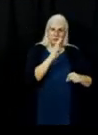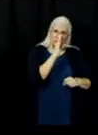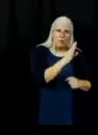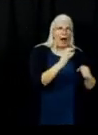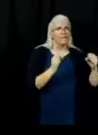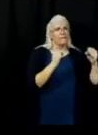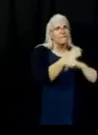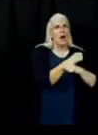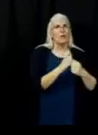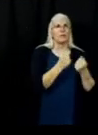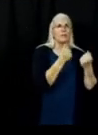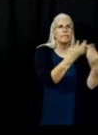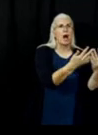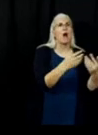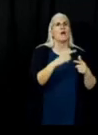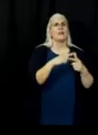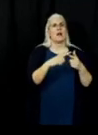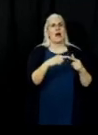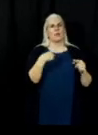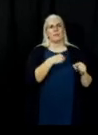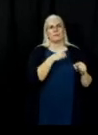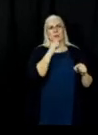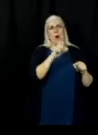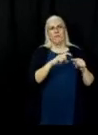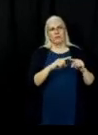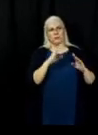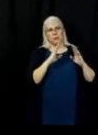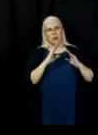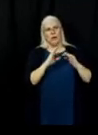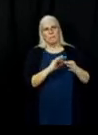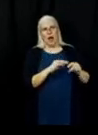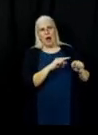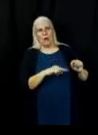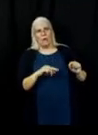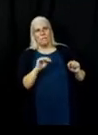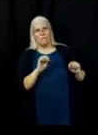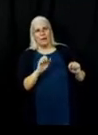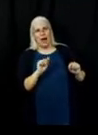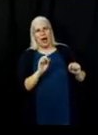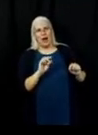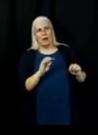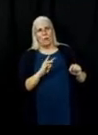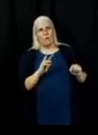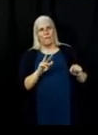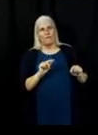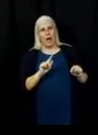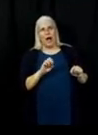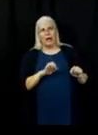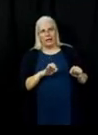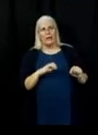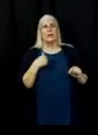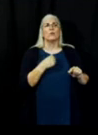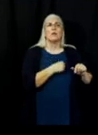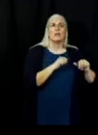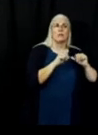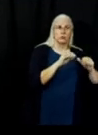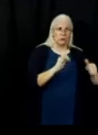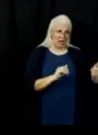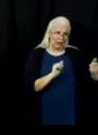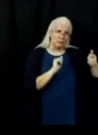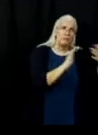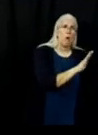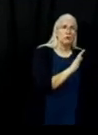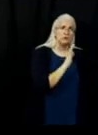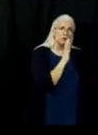be down in the Meadow Valley there as far as any kind of firing operations again. So we'll continue that direct handline approach there from Silver Lake down